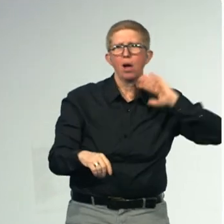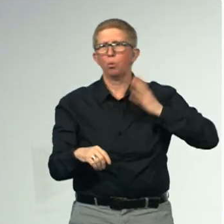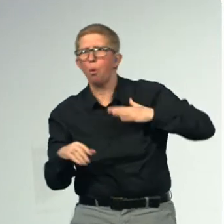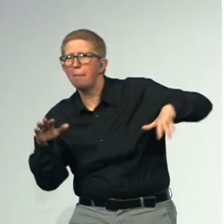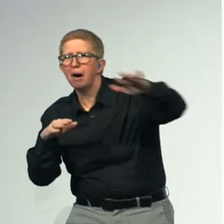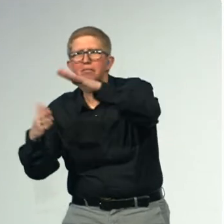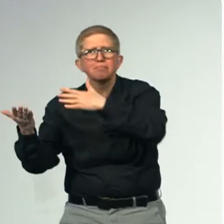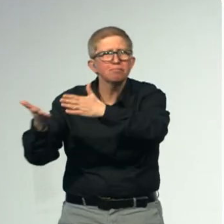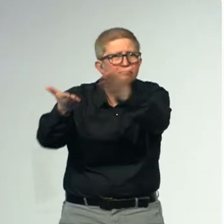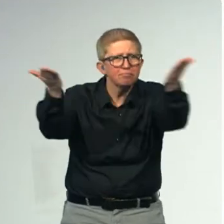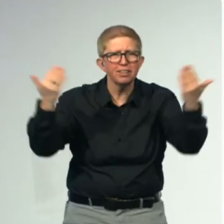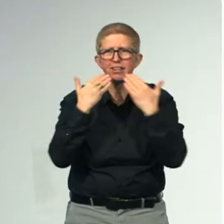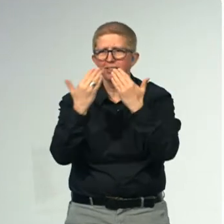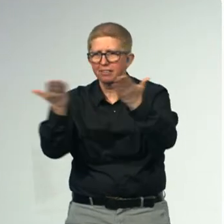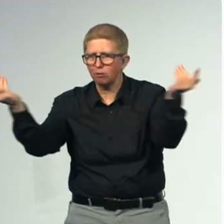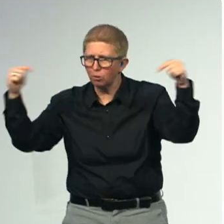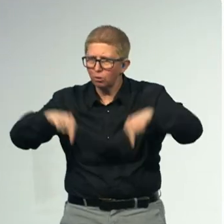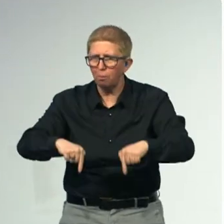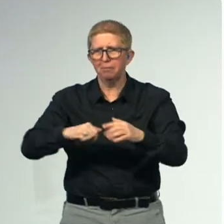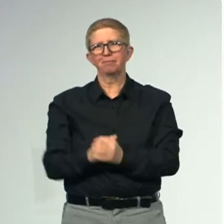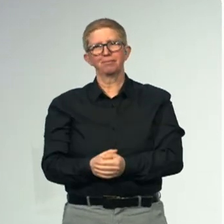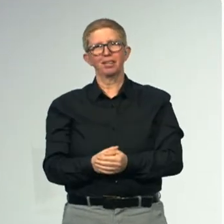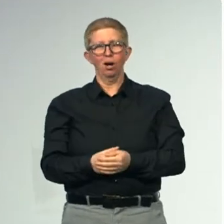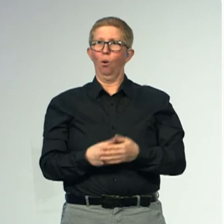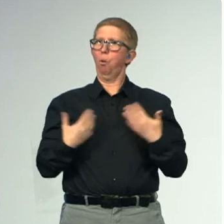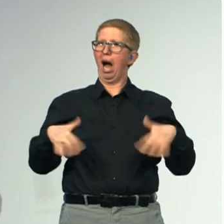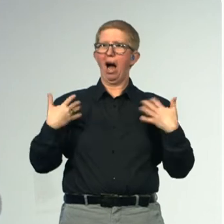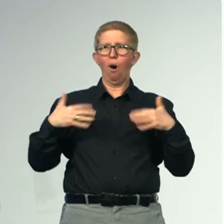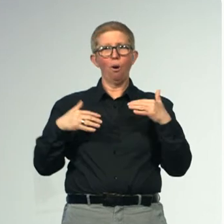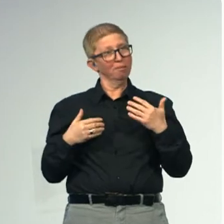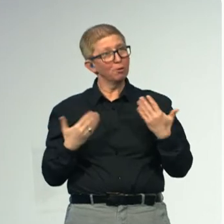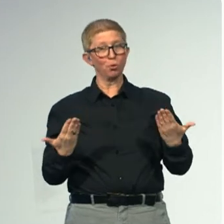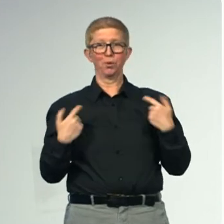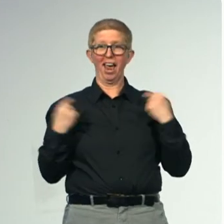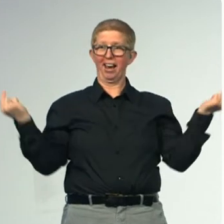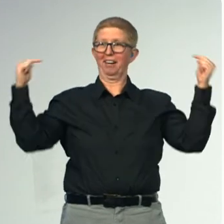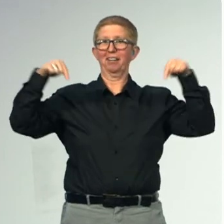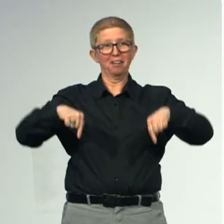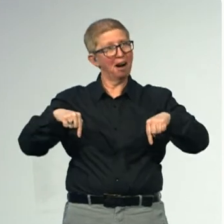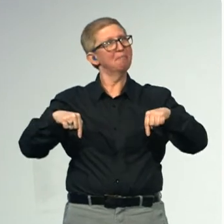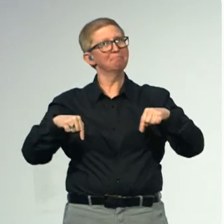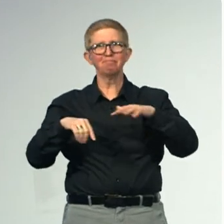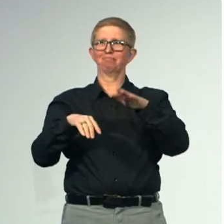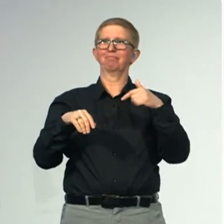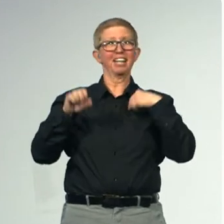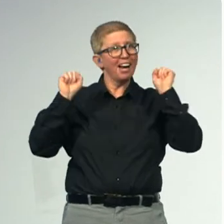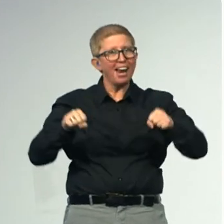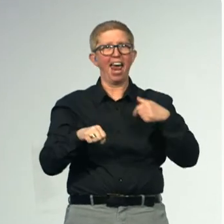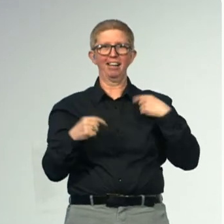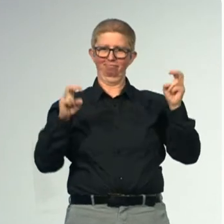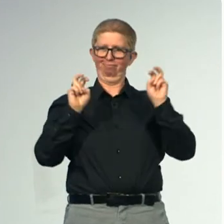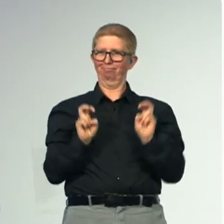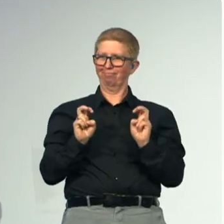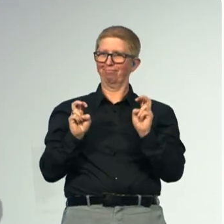it is a great pleasure for me to participate again in this year's Zero Project conference, and I thank